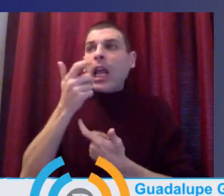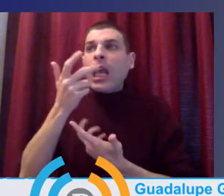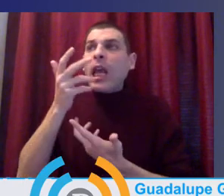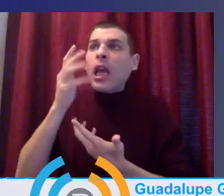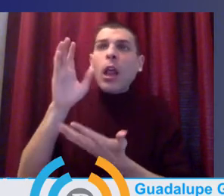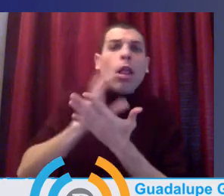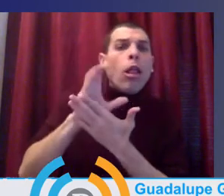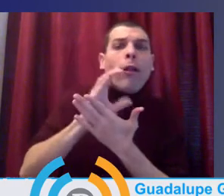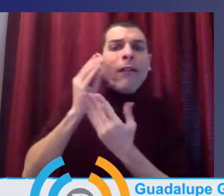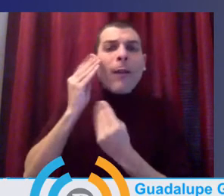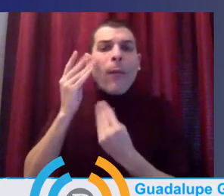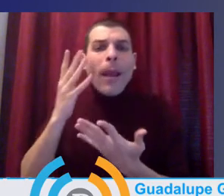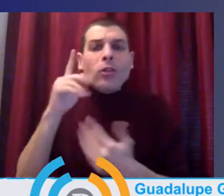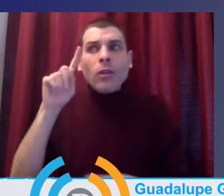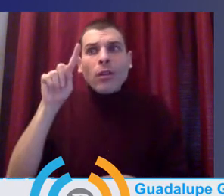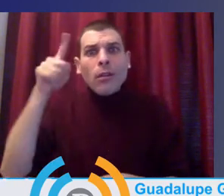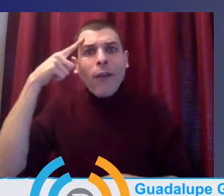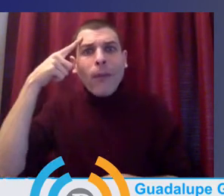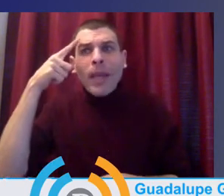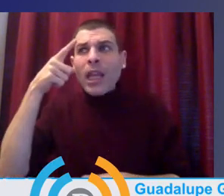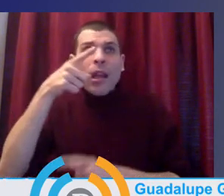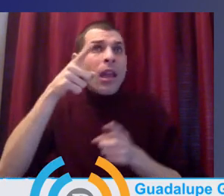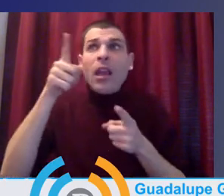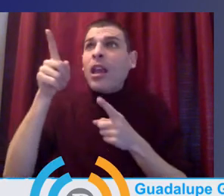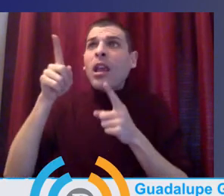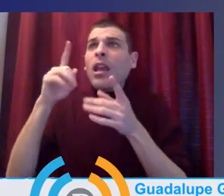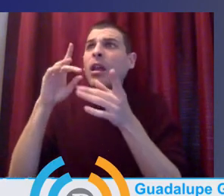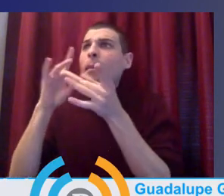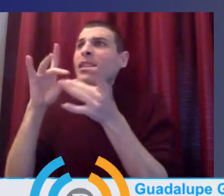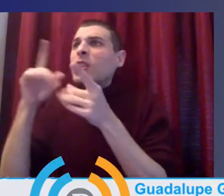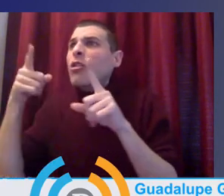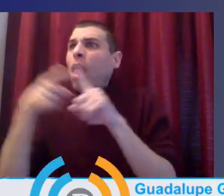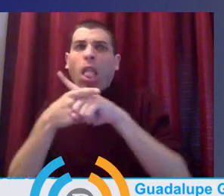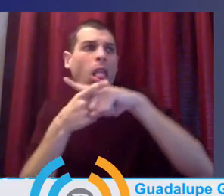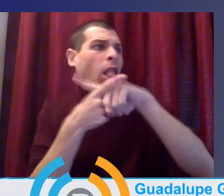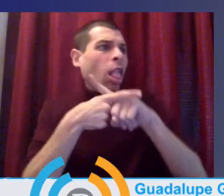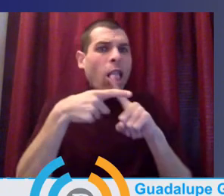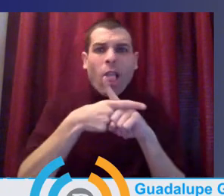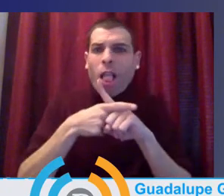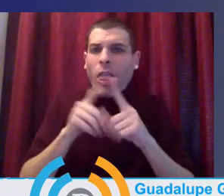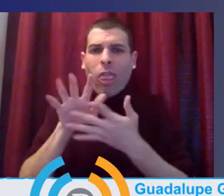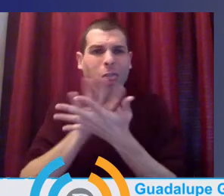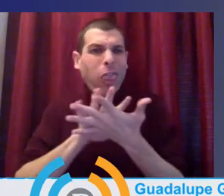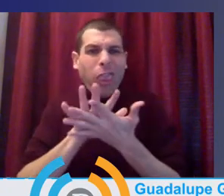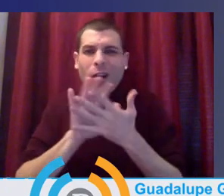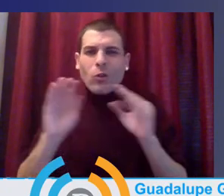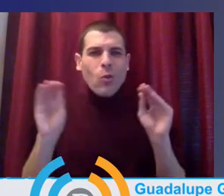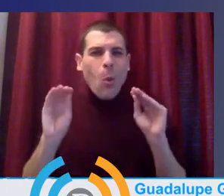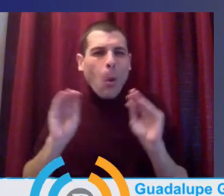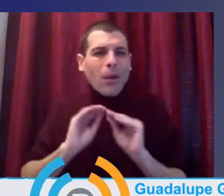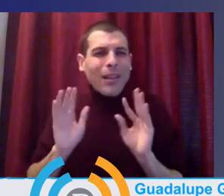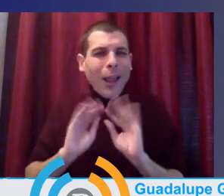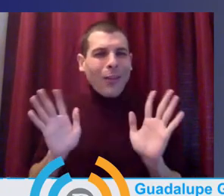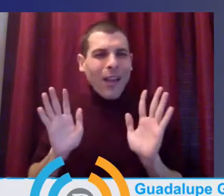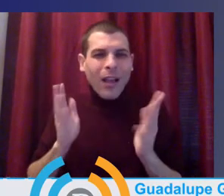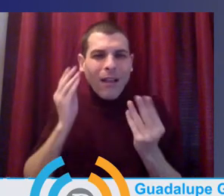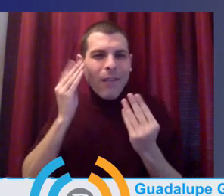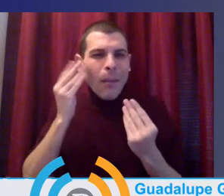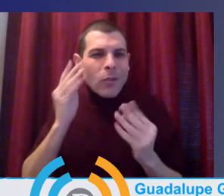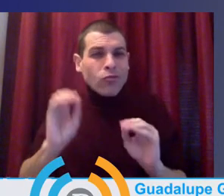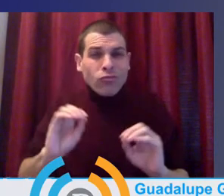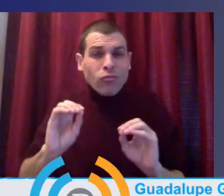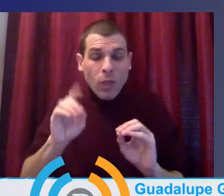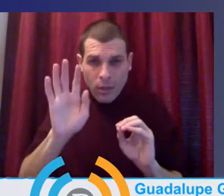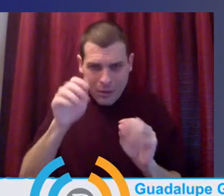the federal government on down. There wasn't, we didn't yet have clarity initially, if you think back what seems like a really long time